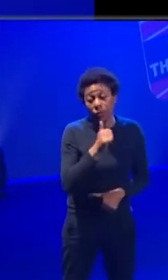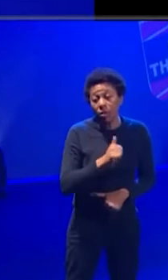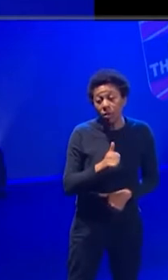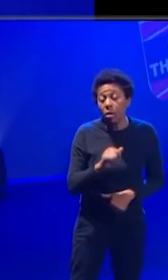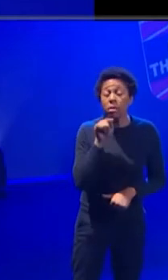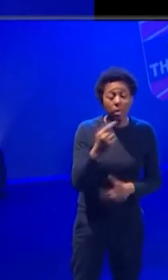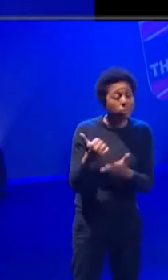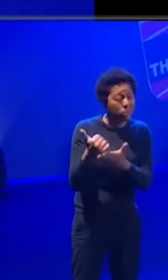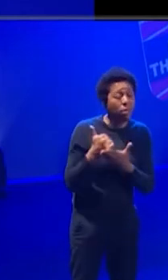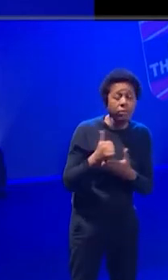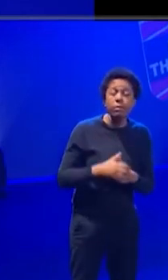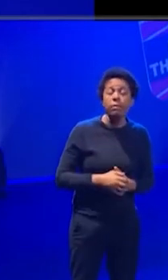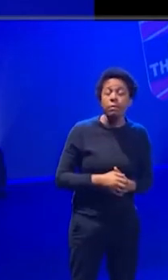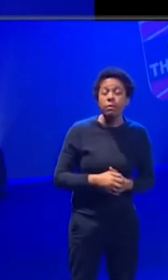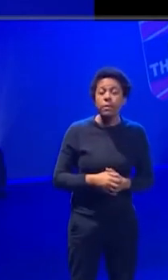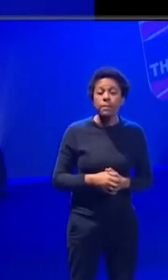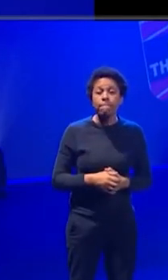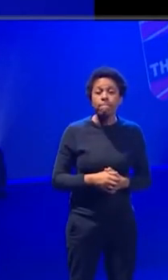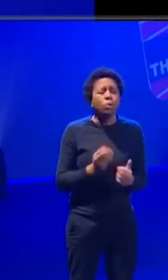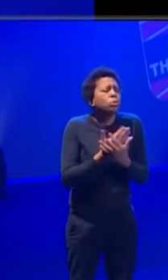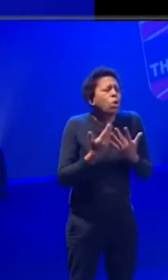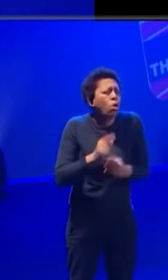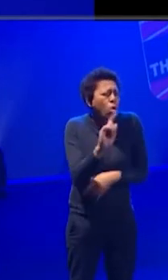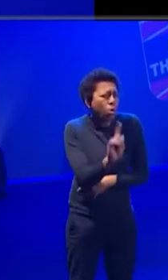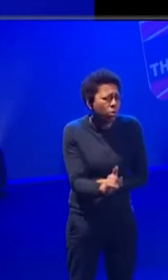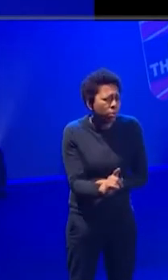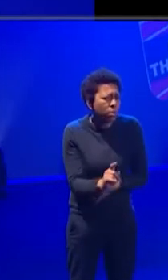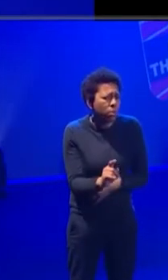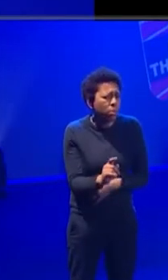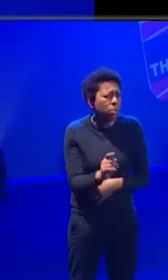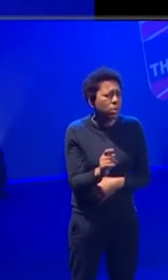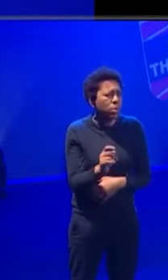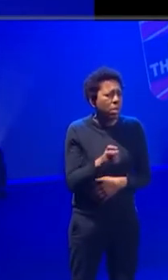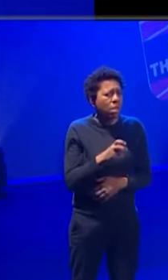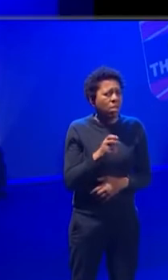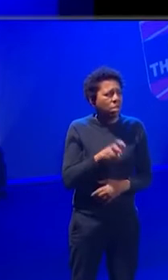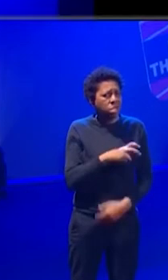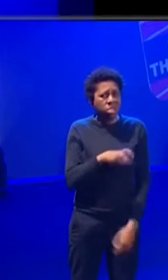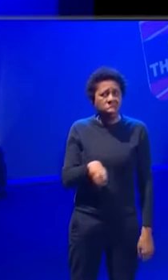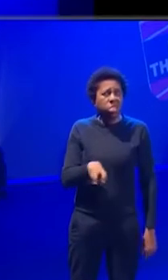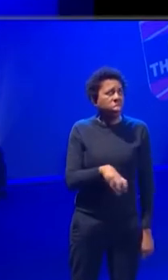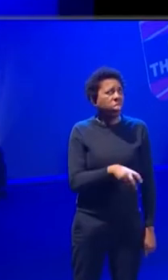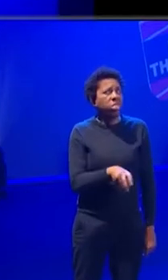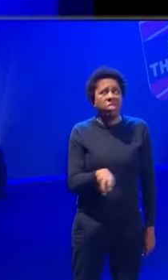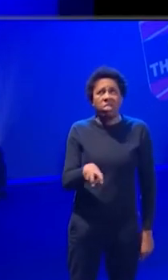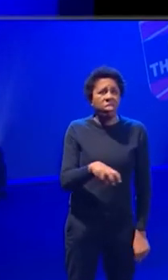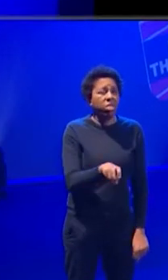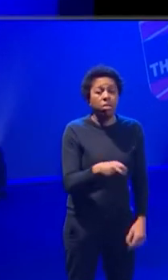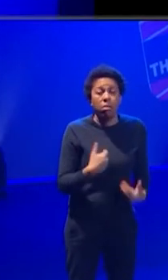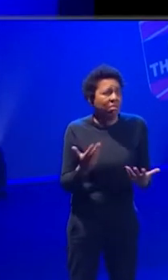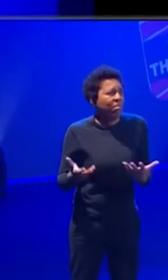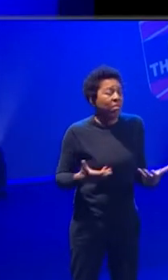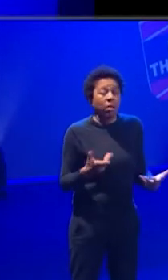really helpful for you. Because a lot of people kind of wonder about a little bit aimlessly. And that's not super helpful because